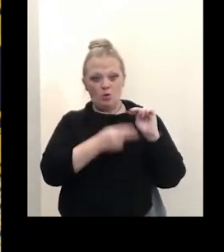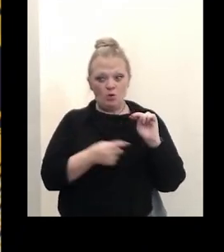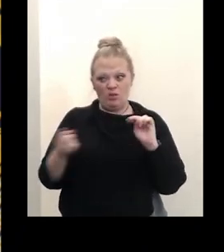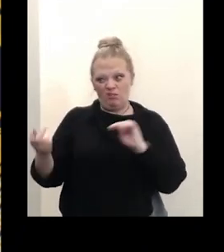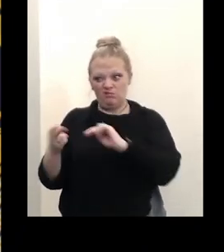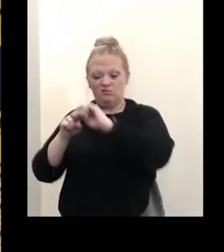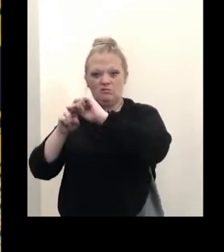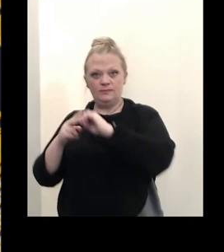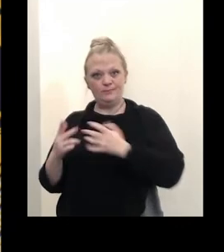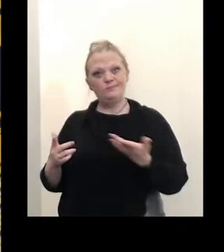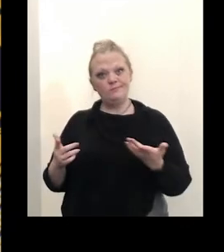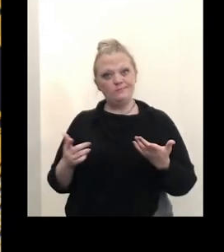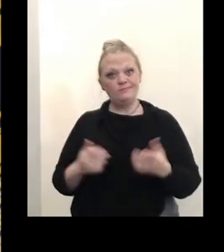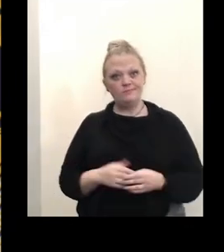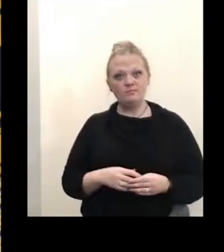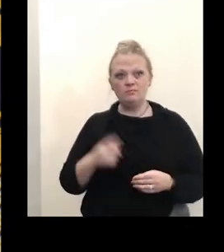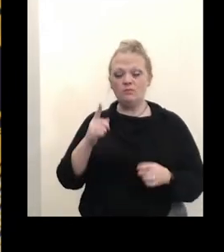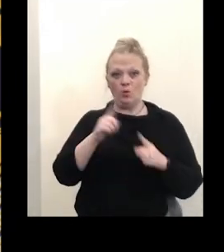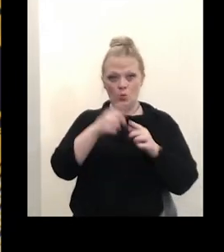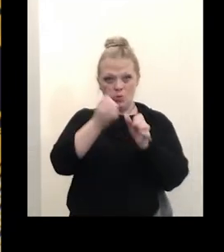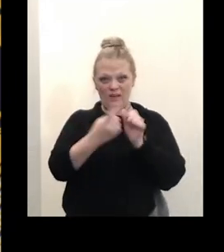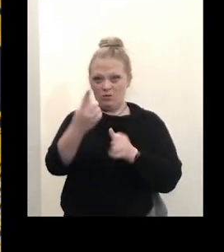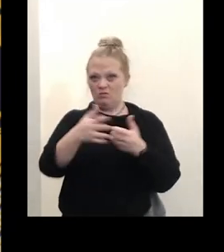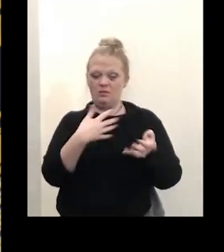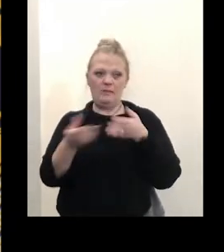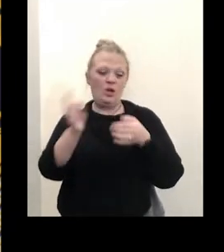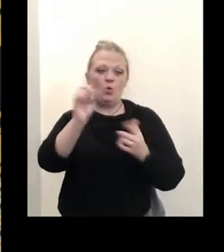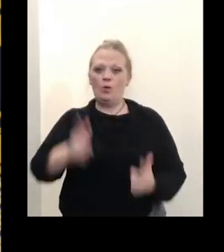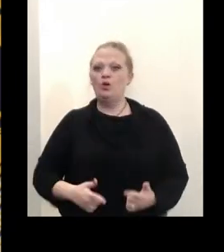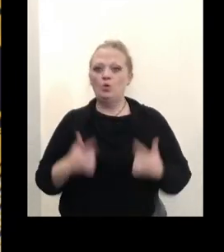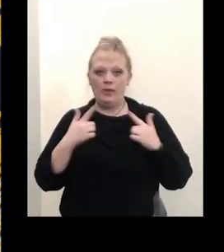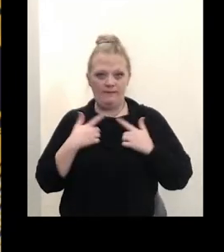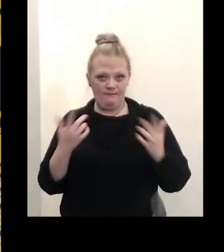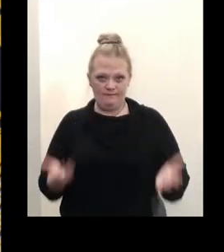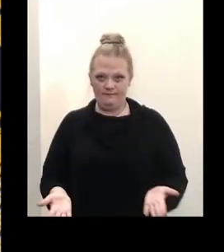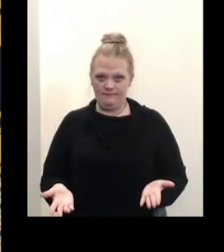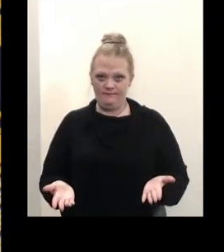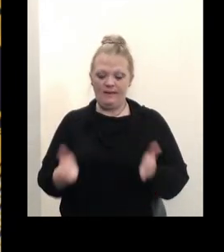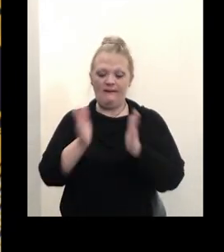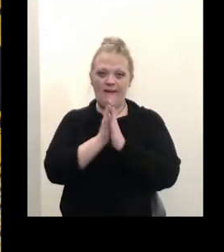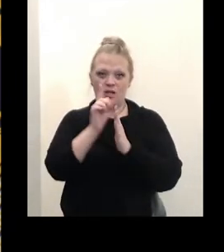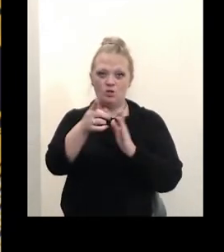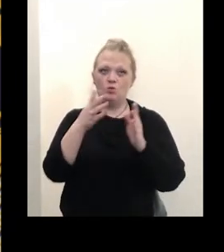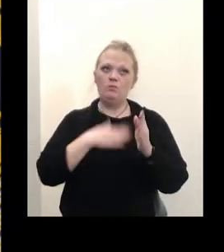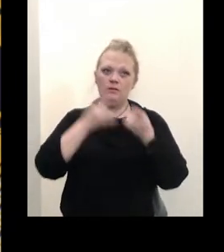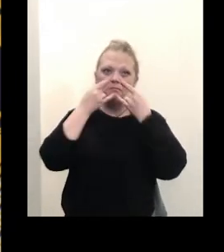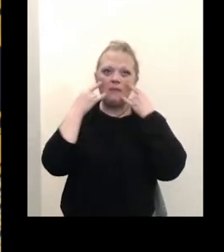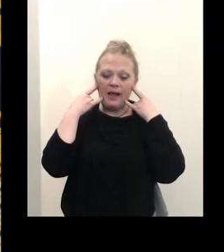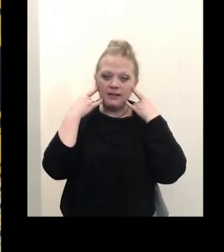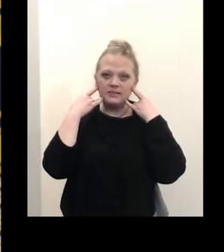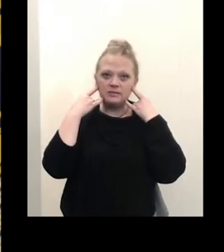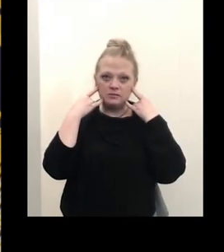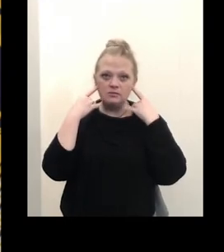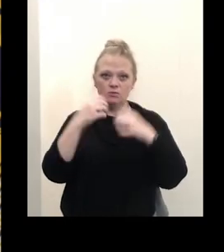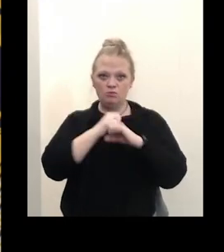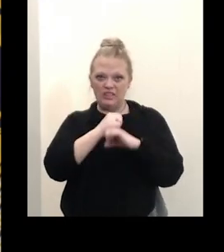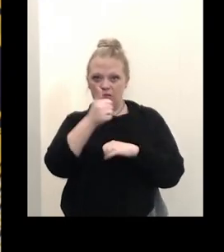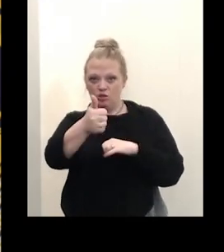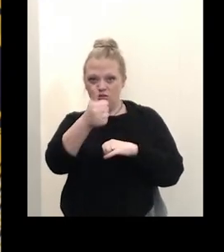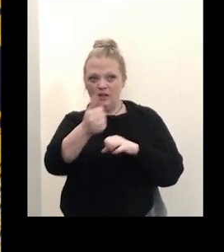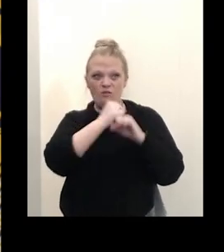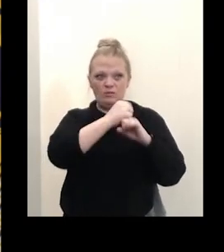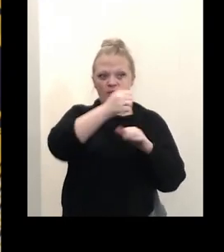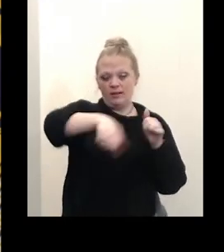and to everyone regardless of where you live i just ask you to wear a mask to protect yourself and to protect